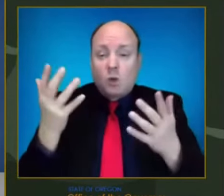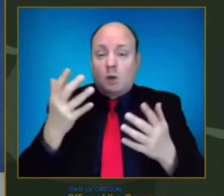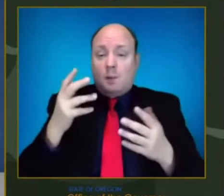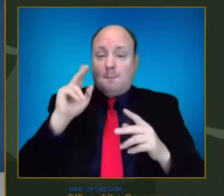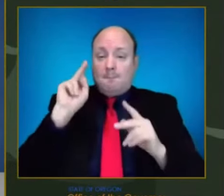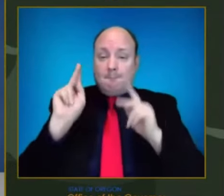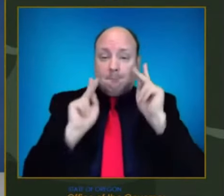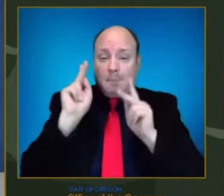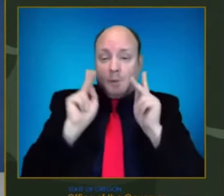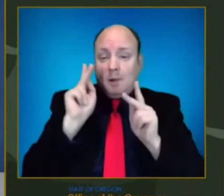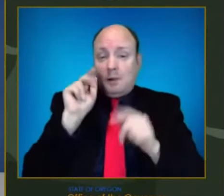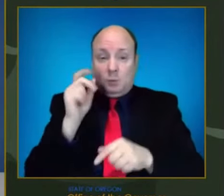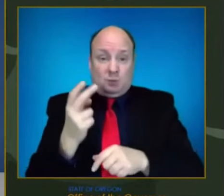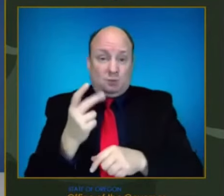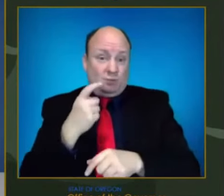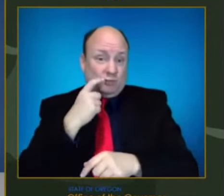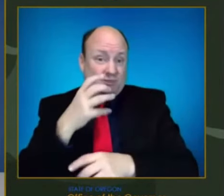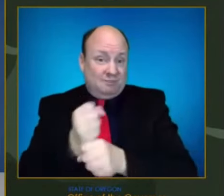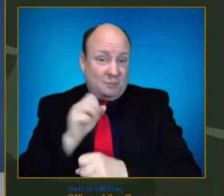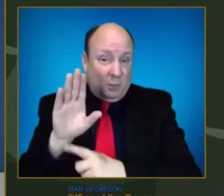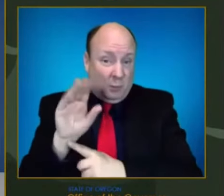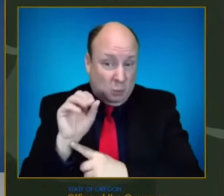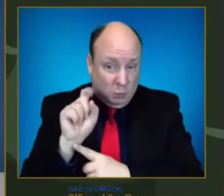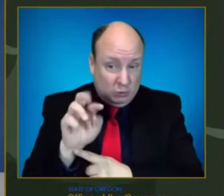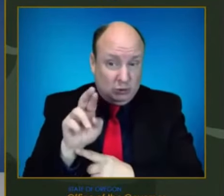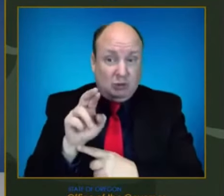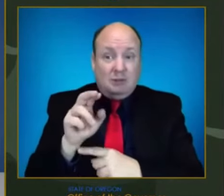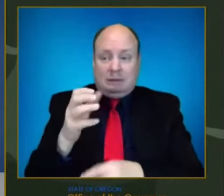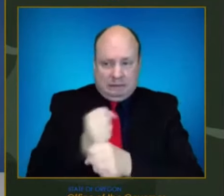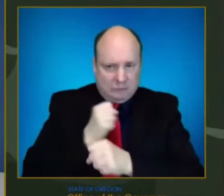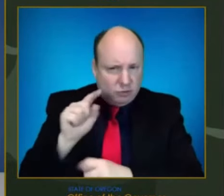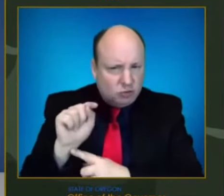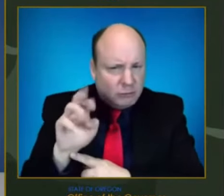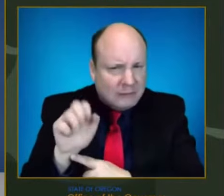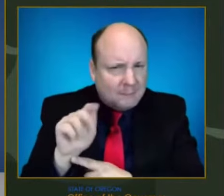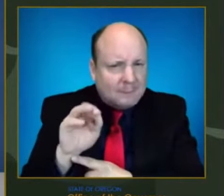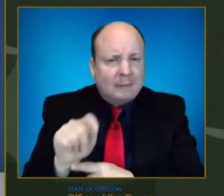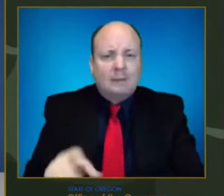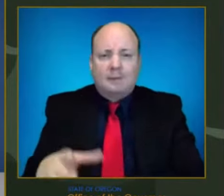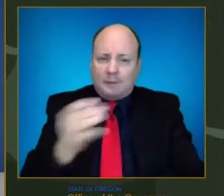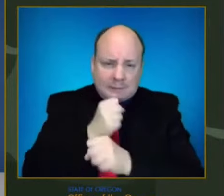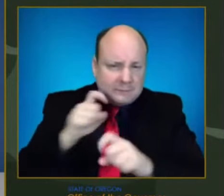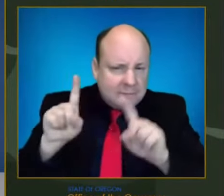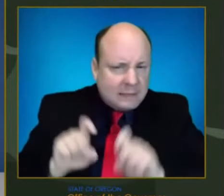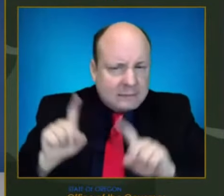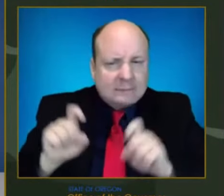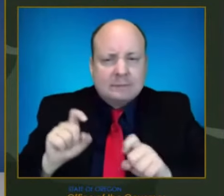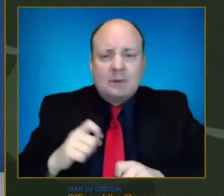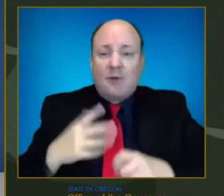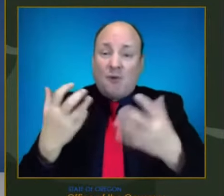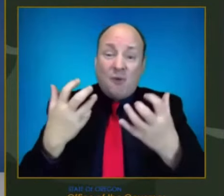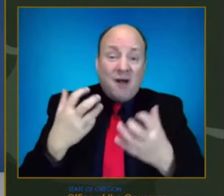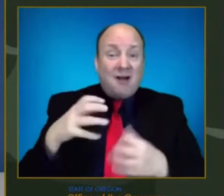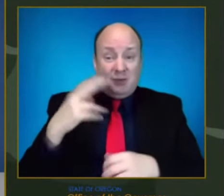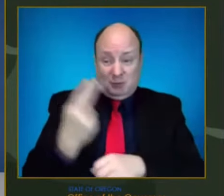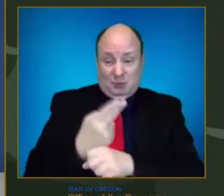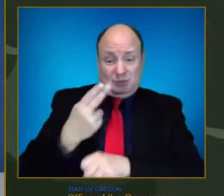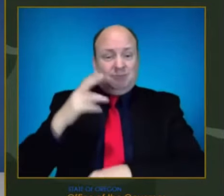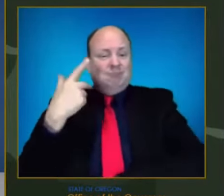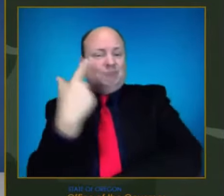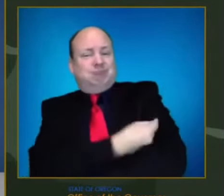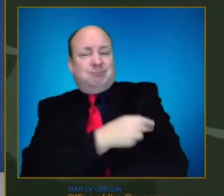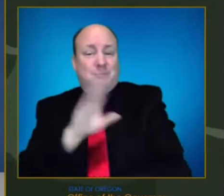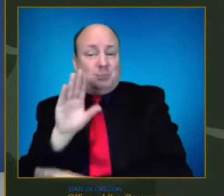know there are many people today who want a booster and are frustrated that they have to wait a week or more for a nearby appointment. As I said earlier, these local